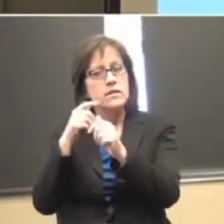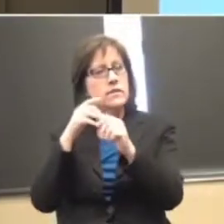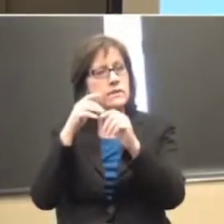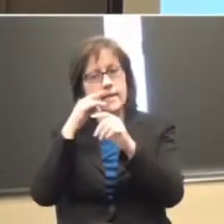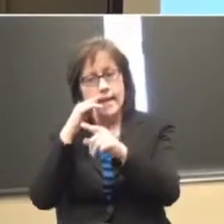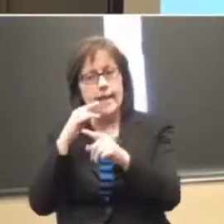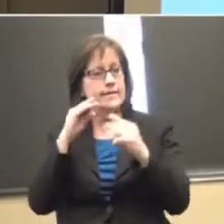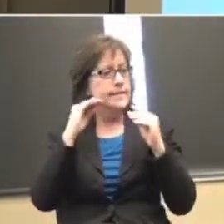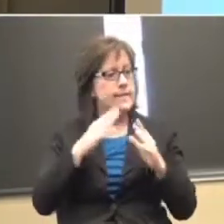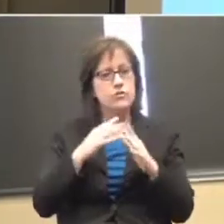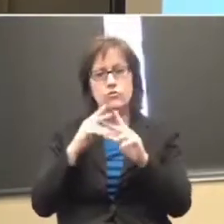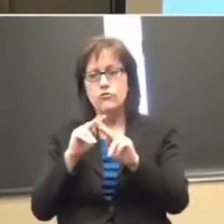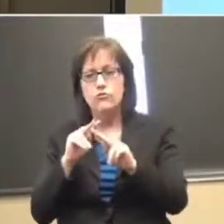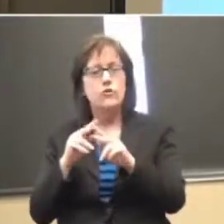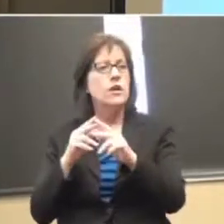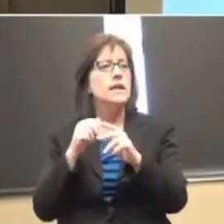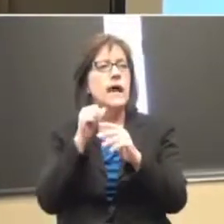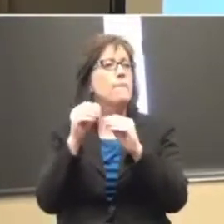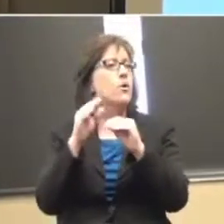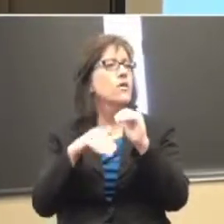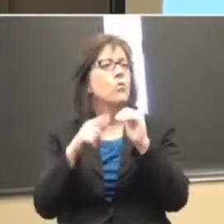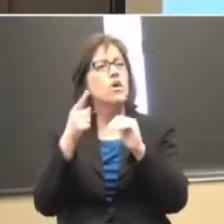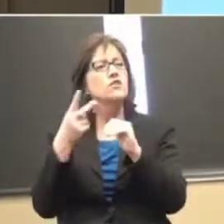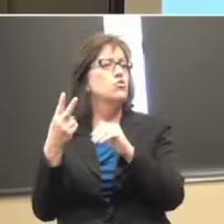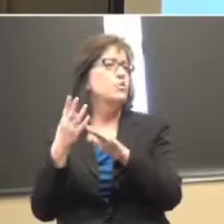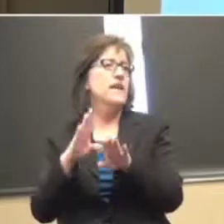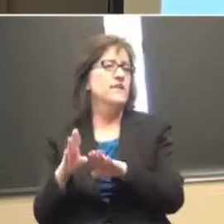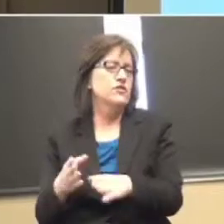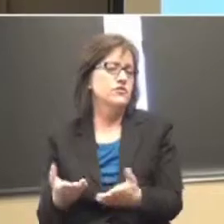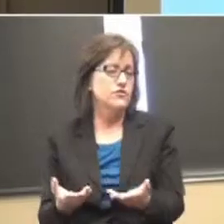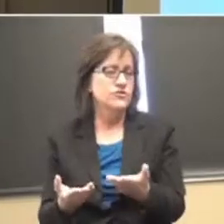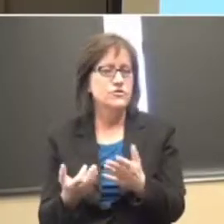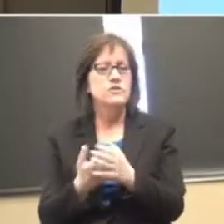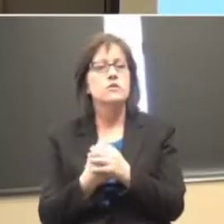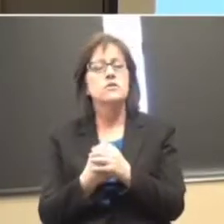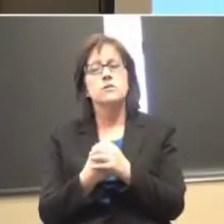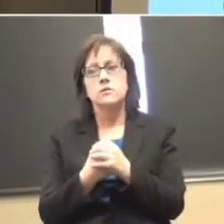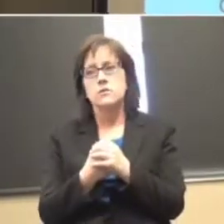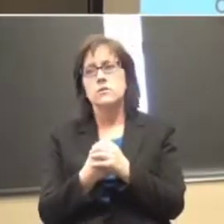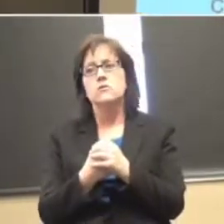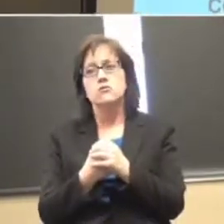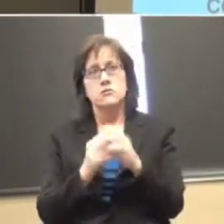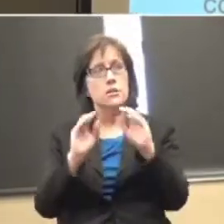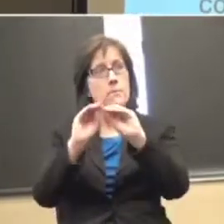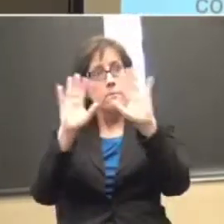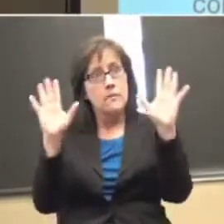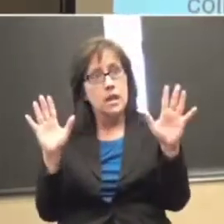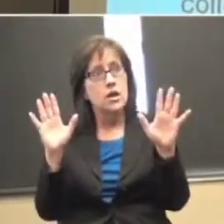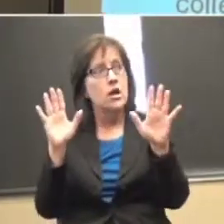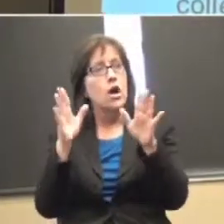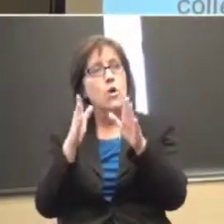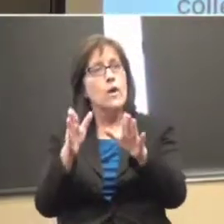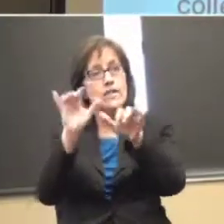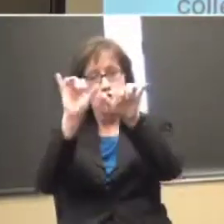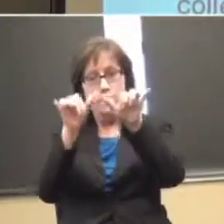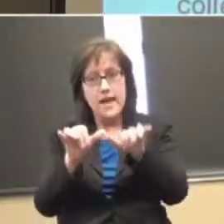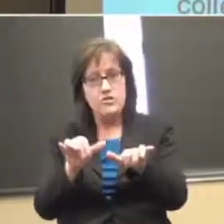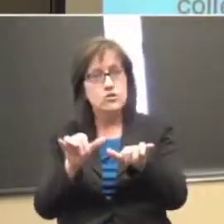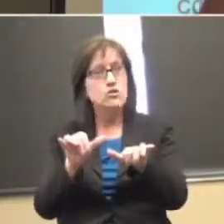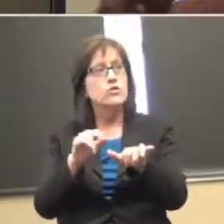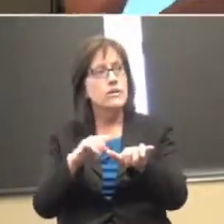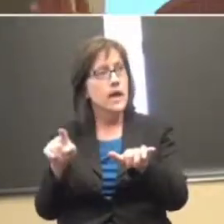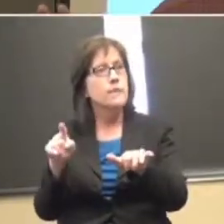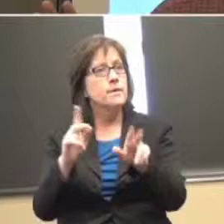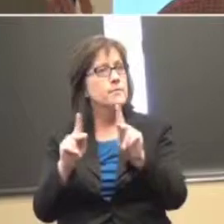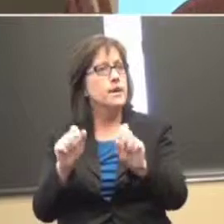keep track of more than a couple of behaviors. All right. So do I have things explicit? Do I have a metric that people understand? All